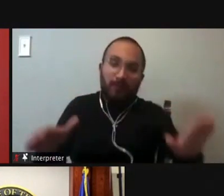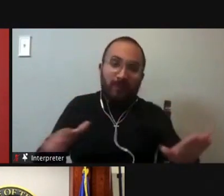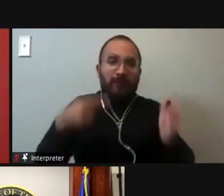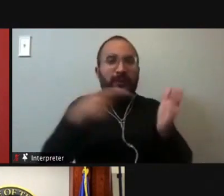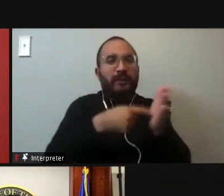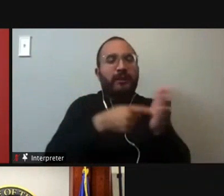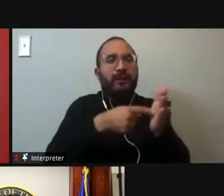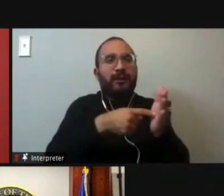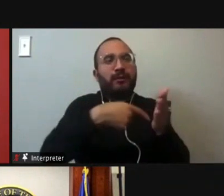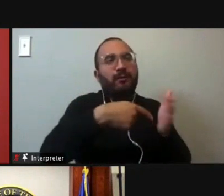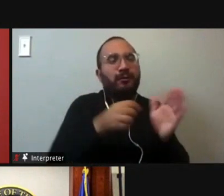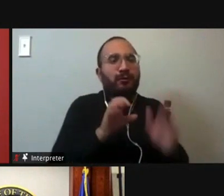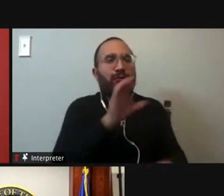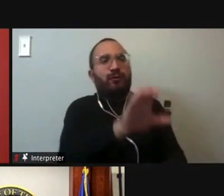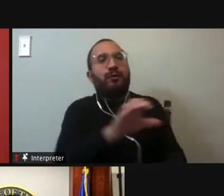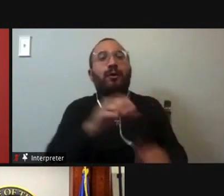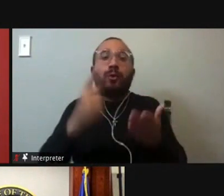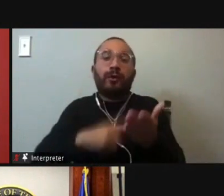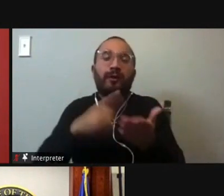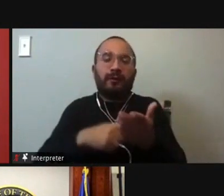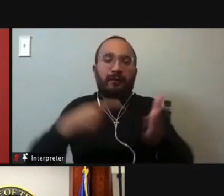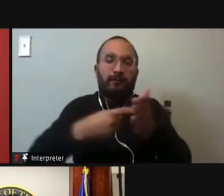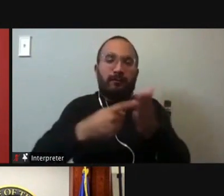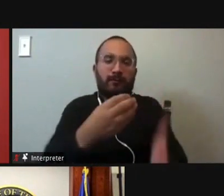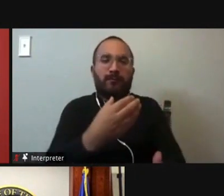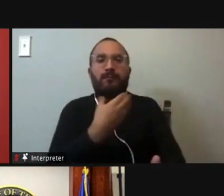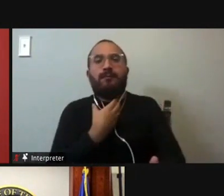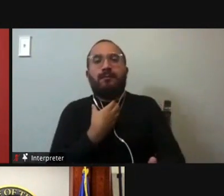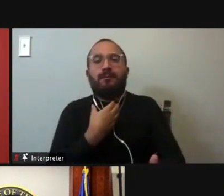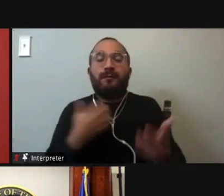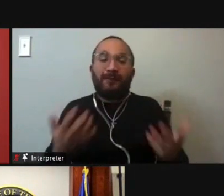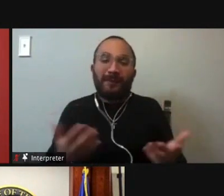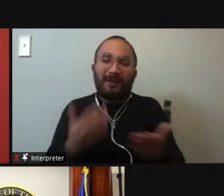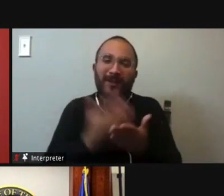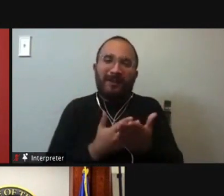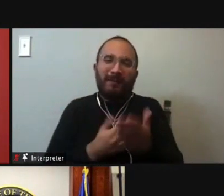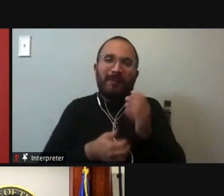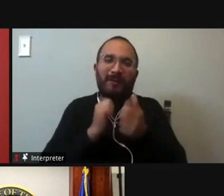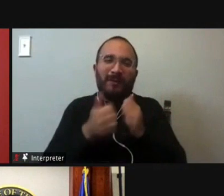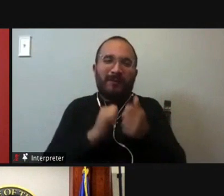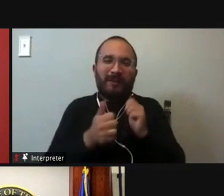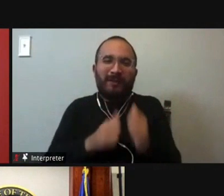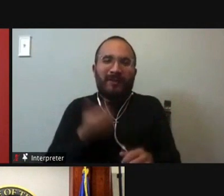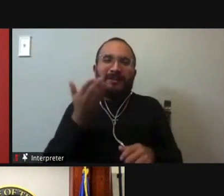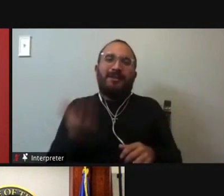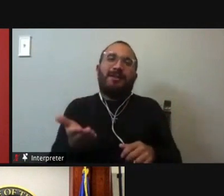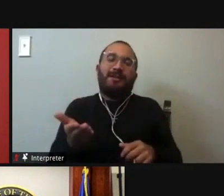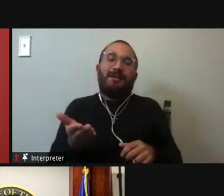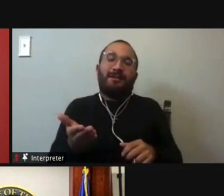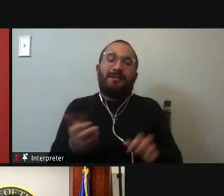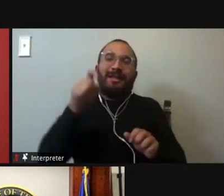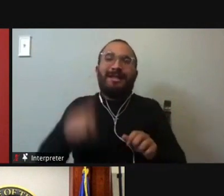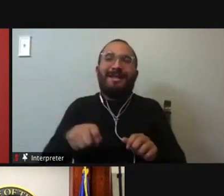sue someone. And so I would say that the importance of these races are, are already there. It should be baked